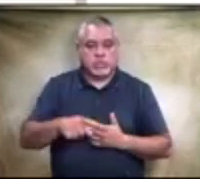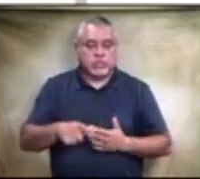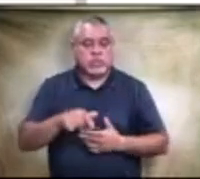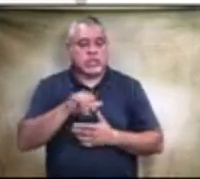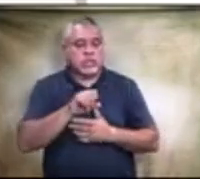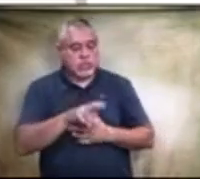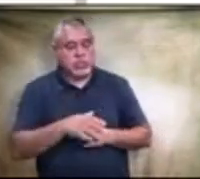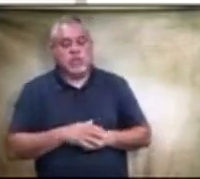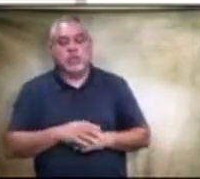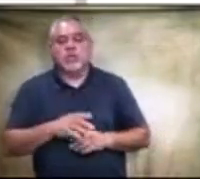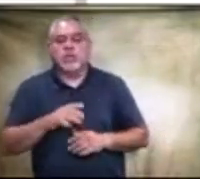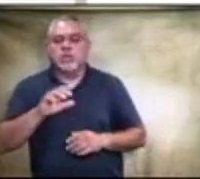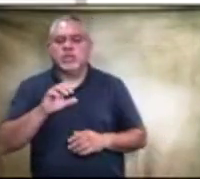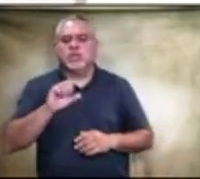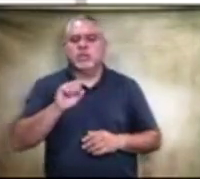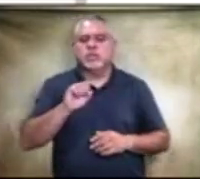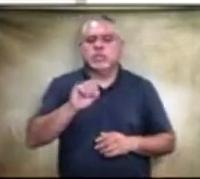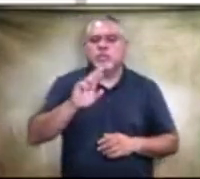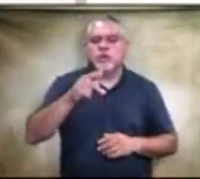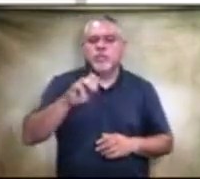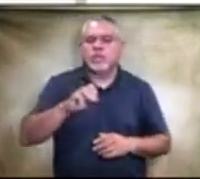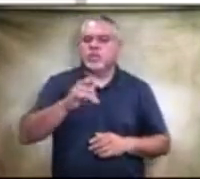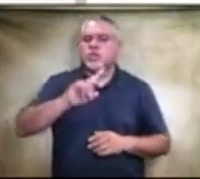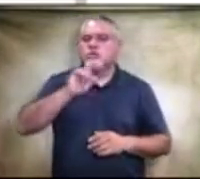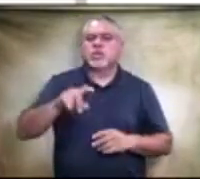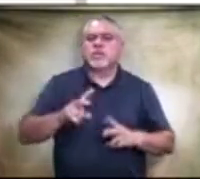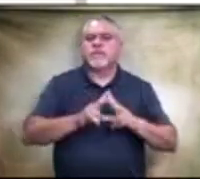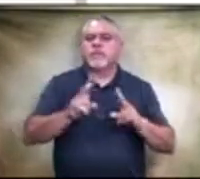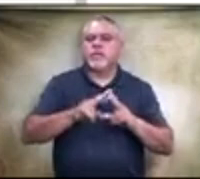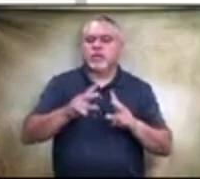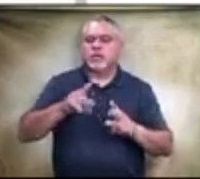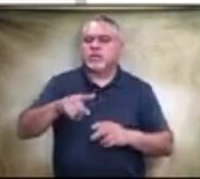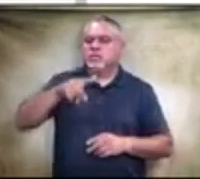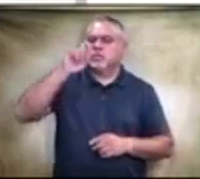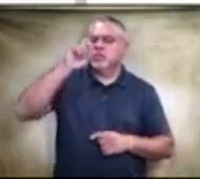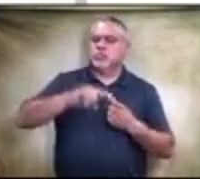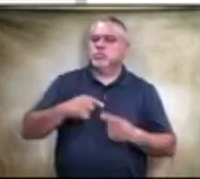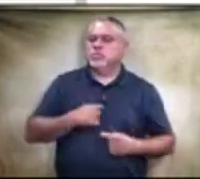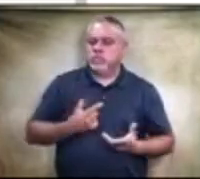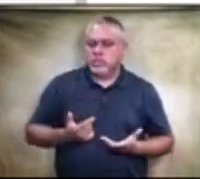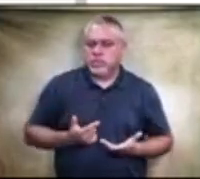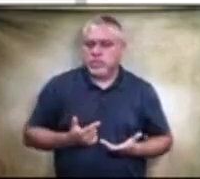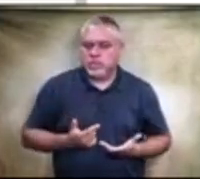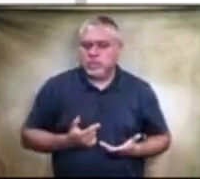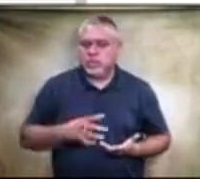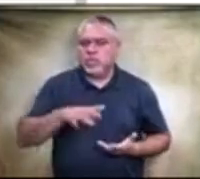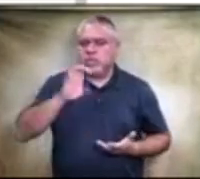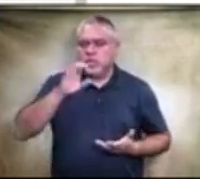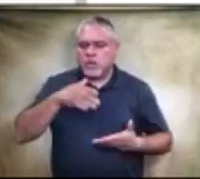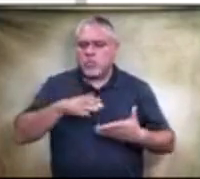Here's, here's a, here's a question that that's, that's very, very puzzling to me. And it says approach to managing